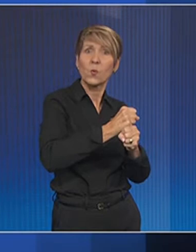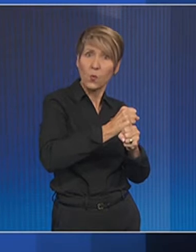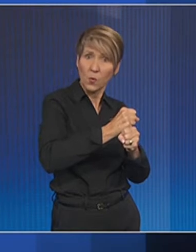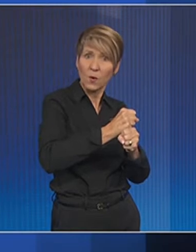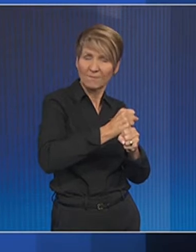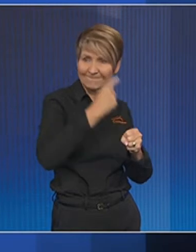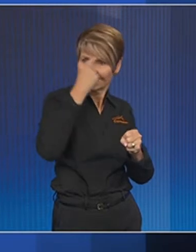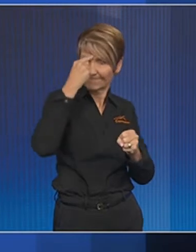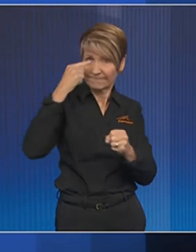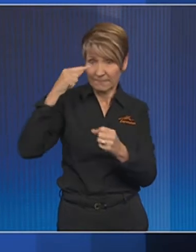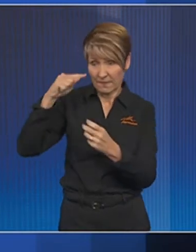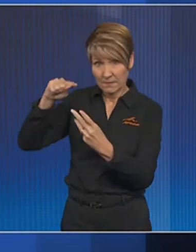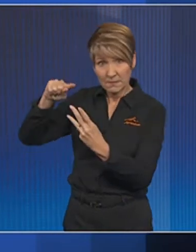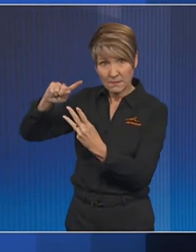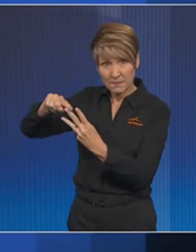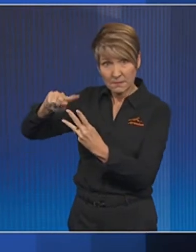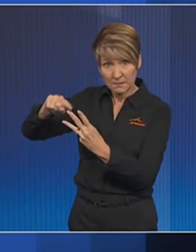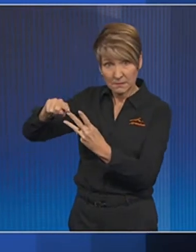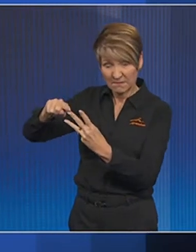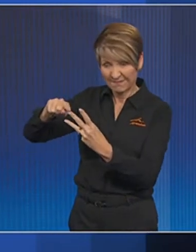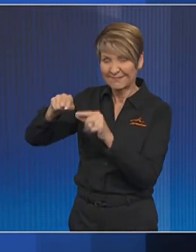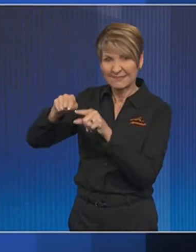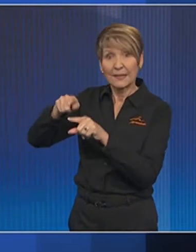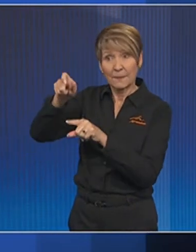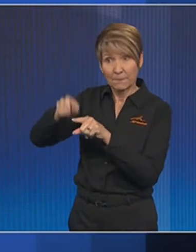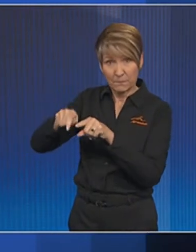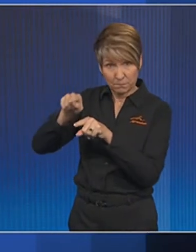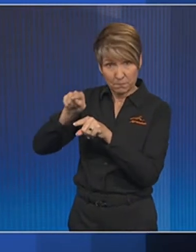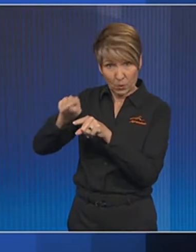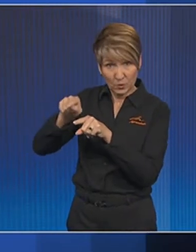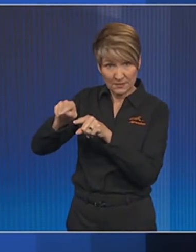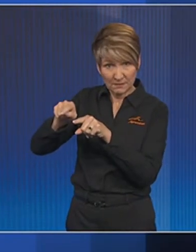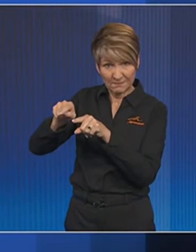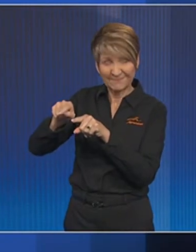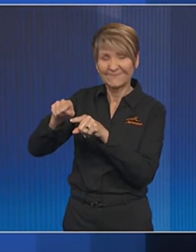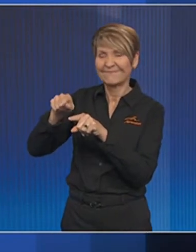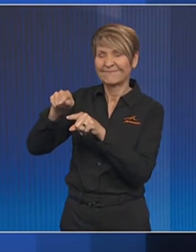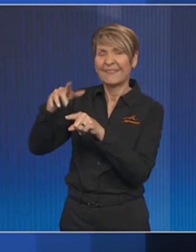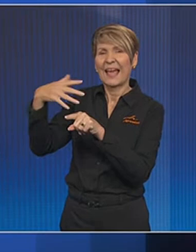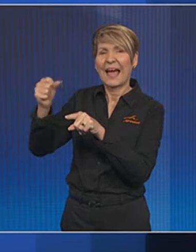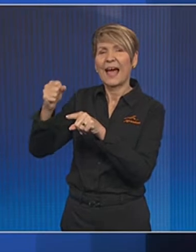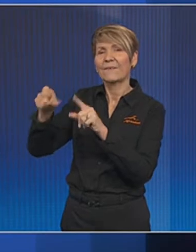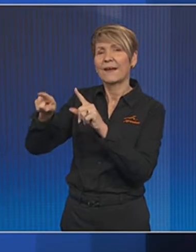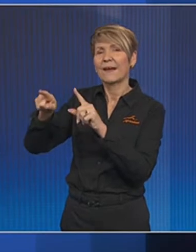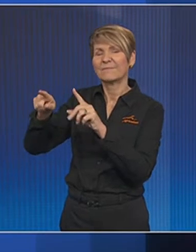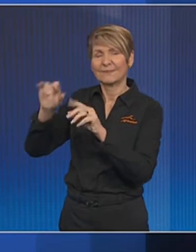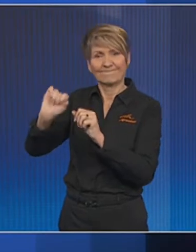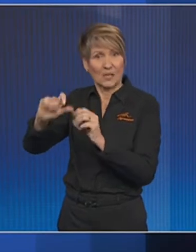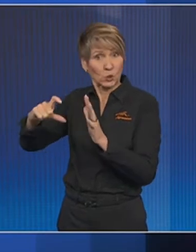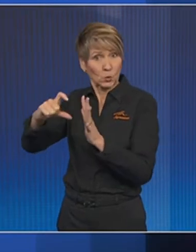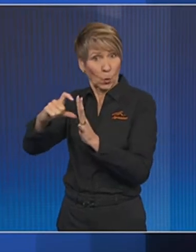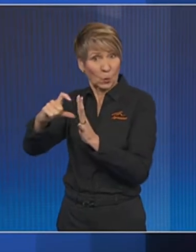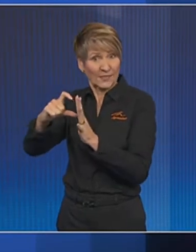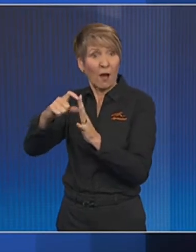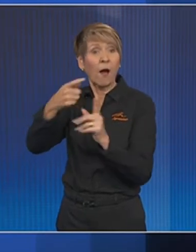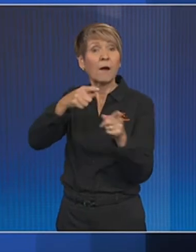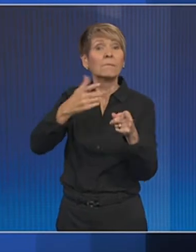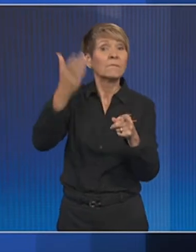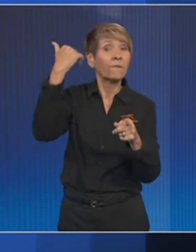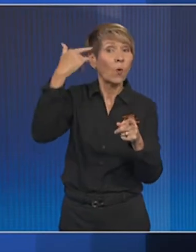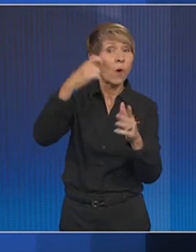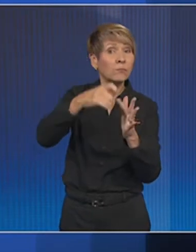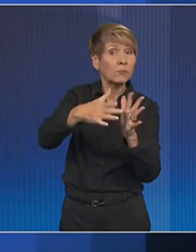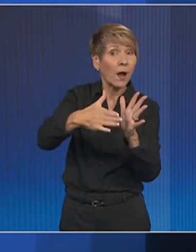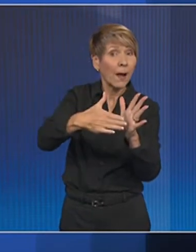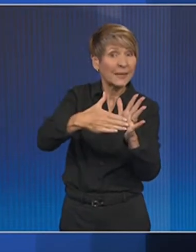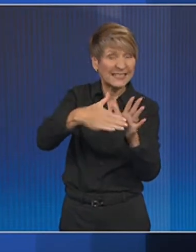party backed by divisive former Prime Minister in exile, Taksin Shinawot, and a resurgent youth party. The country's had